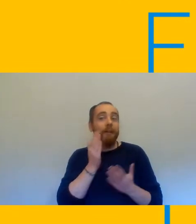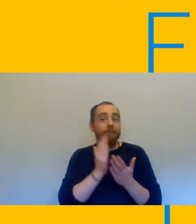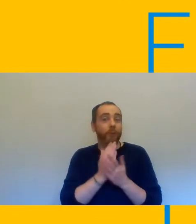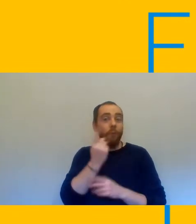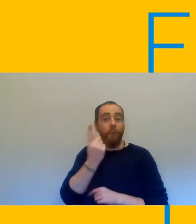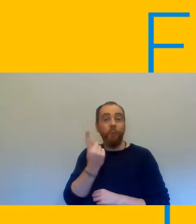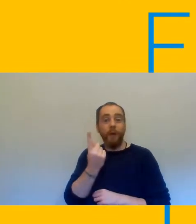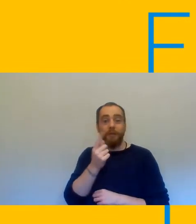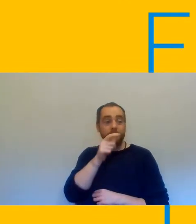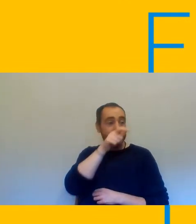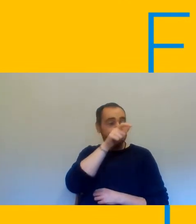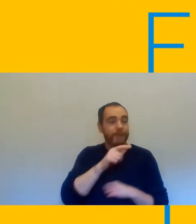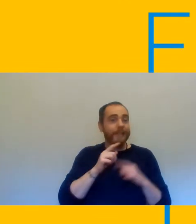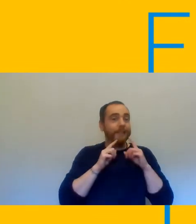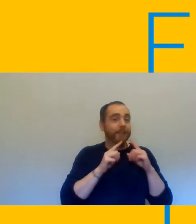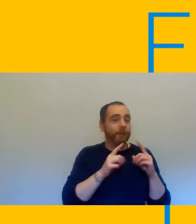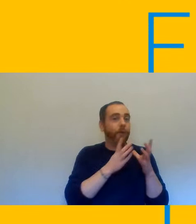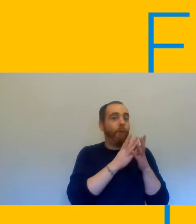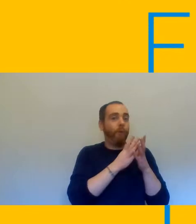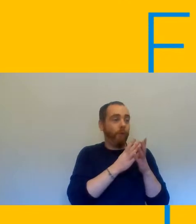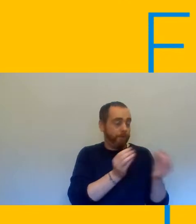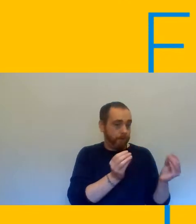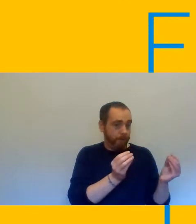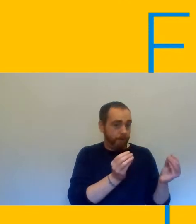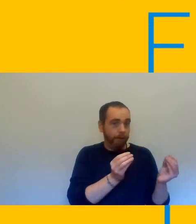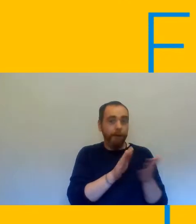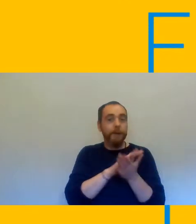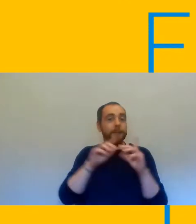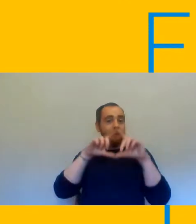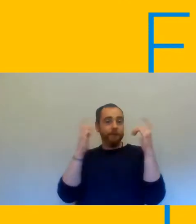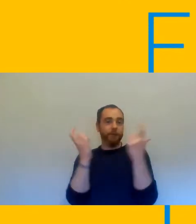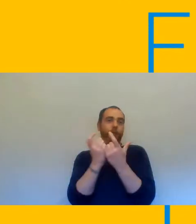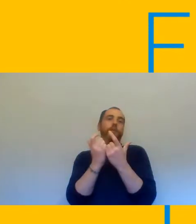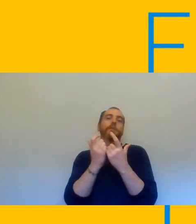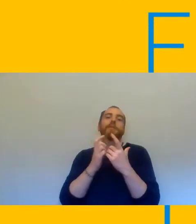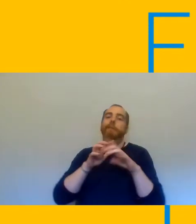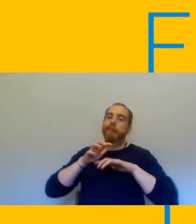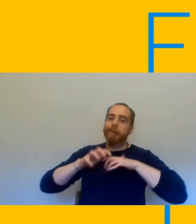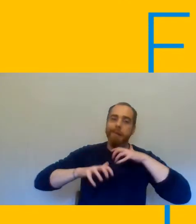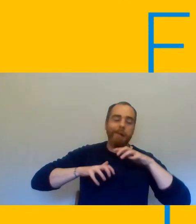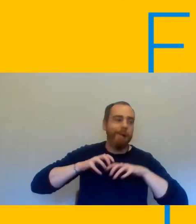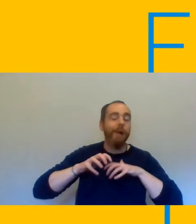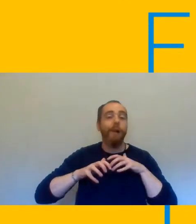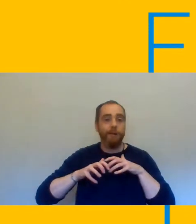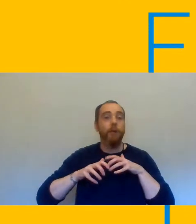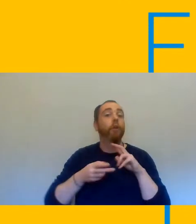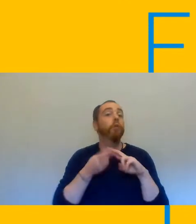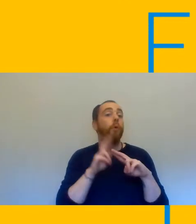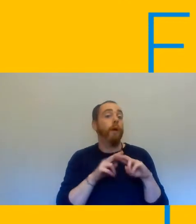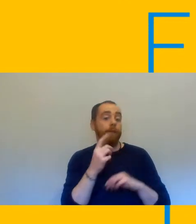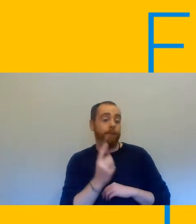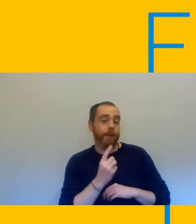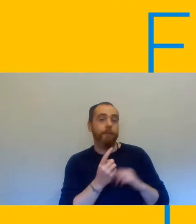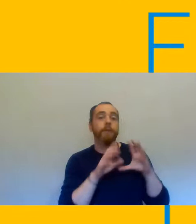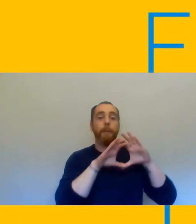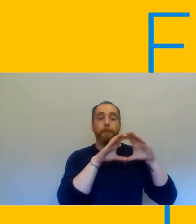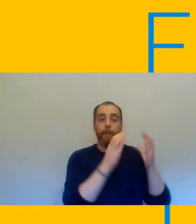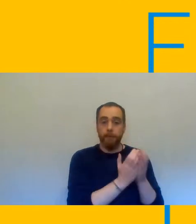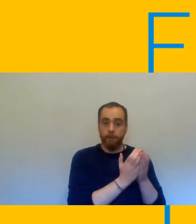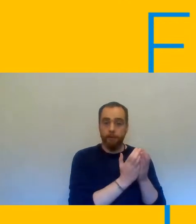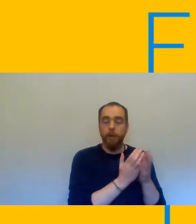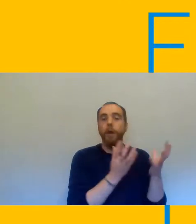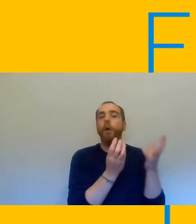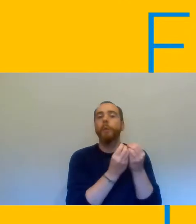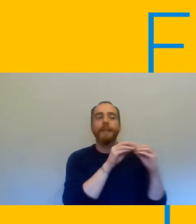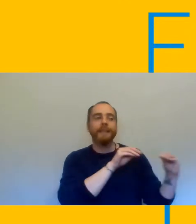for the whole thing to fall apart now if you're in a bubble when you teach in a bubble what's the plan for that which